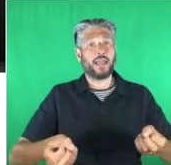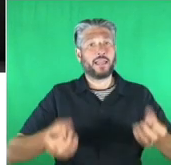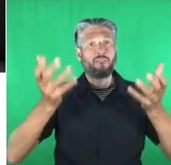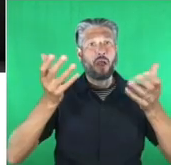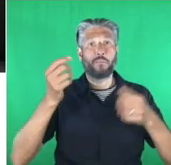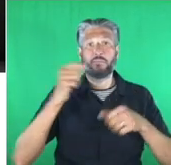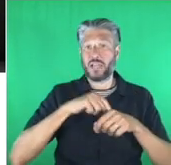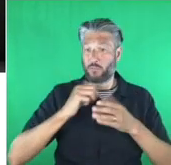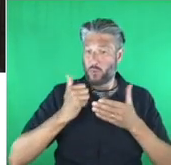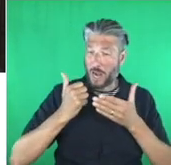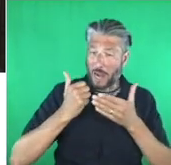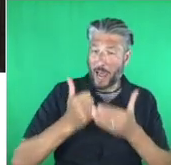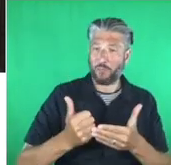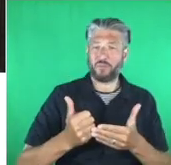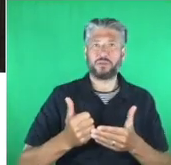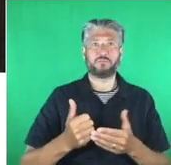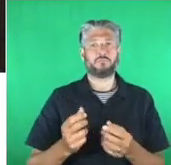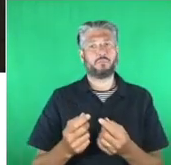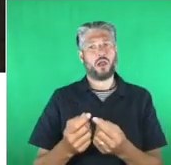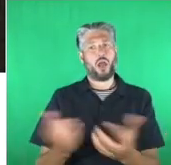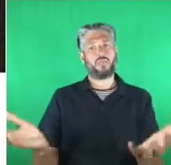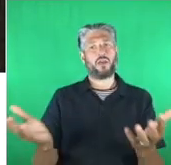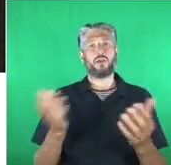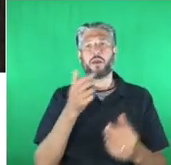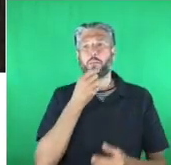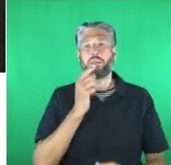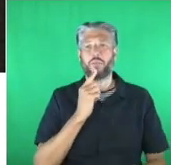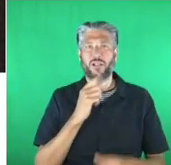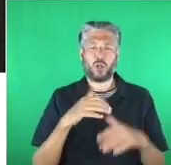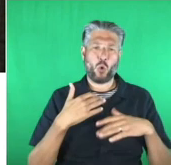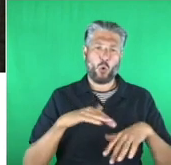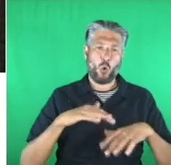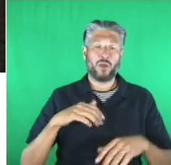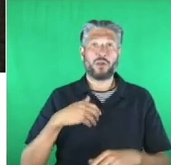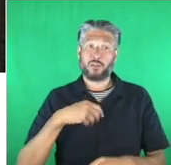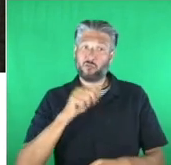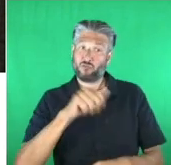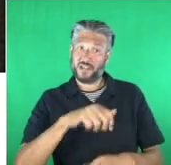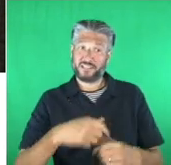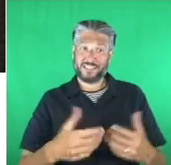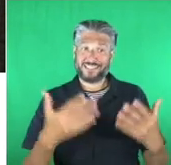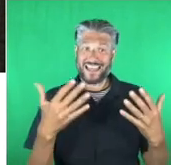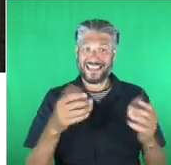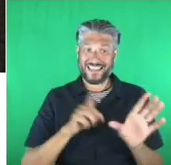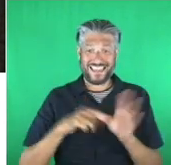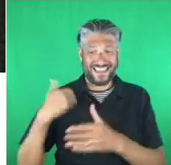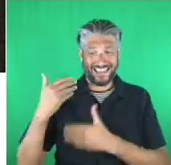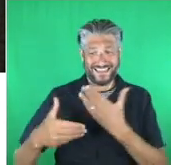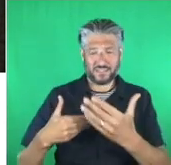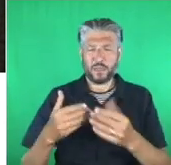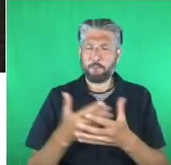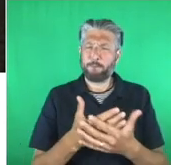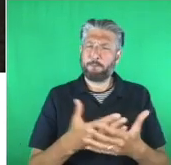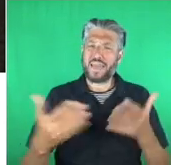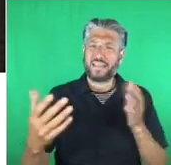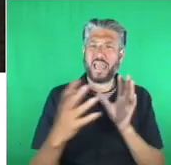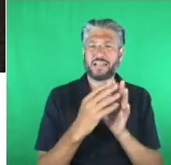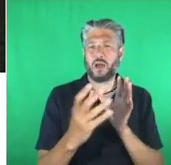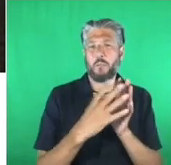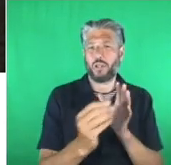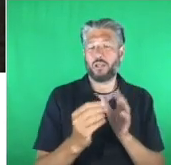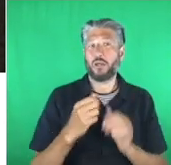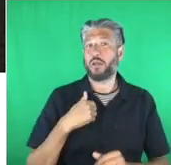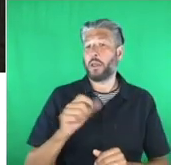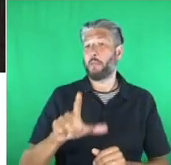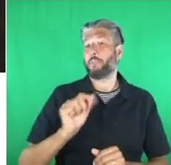They're incredible aren't they Mark? They are amazing and over the 10 years we've just got so many examples. I'm just going to pick one that I think was really brings this brings to life,